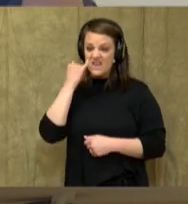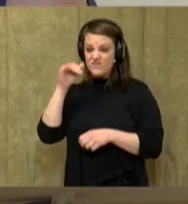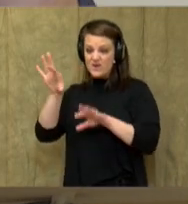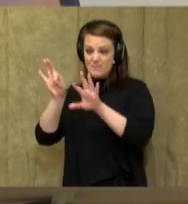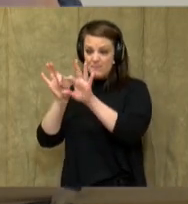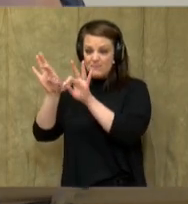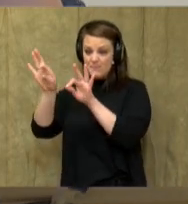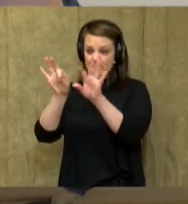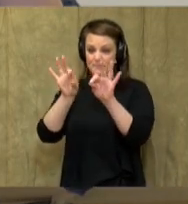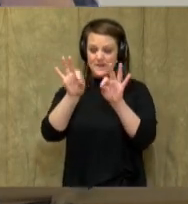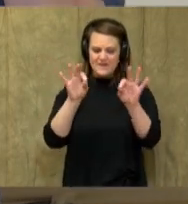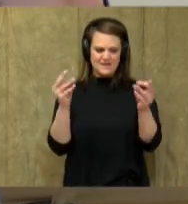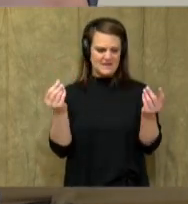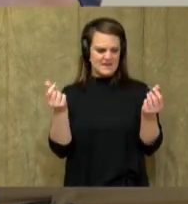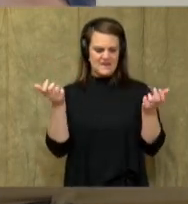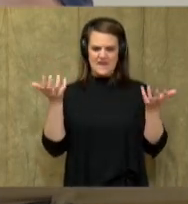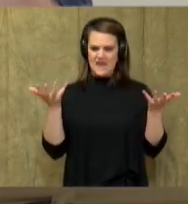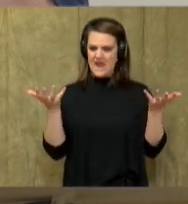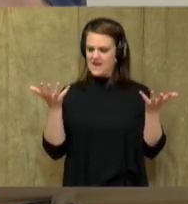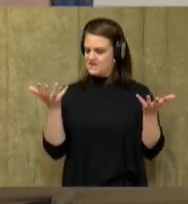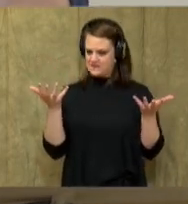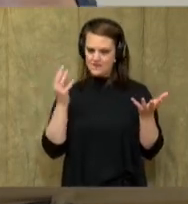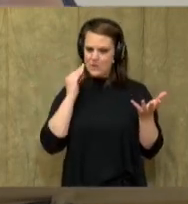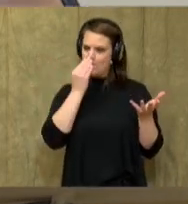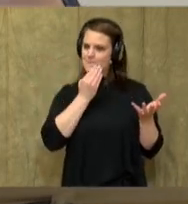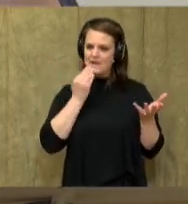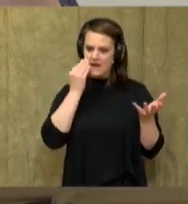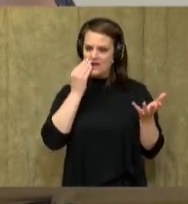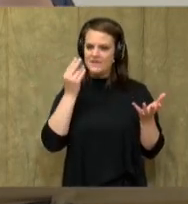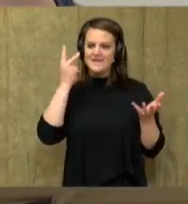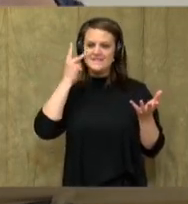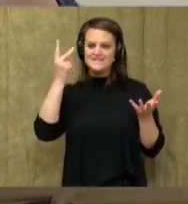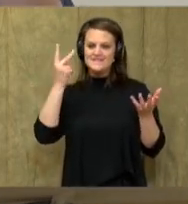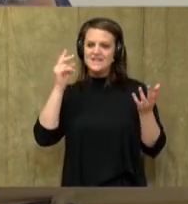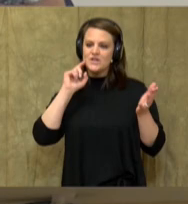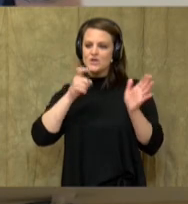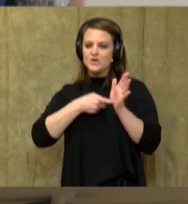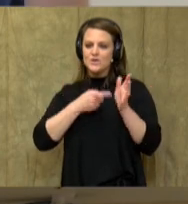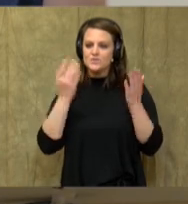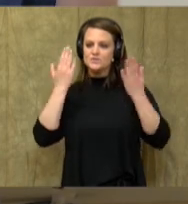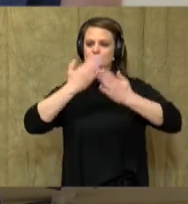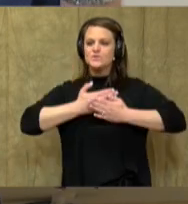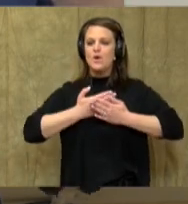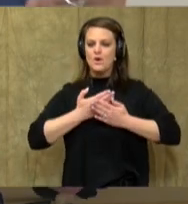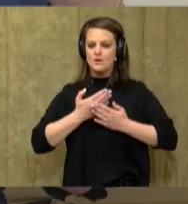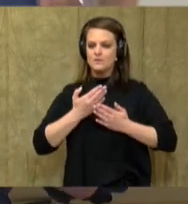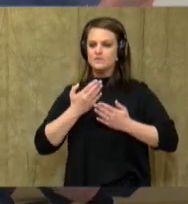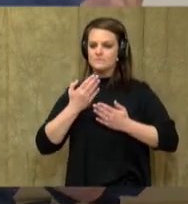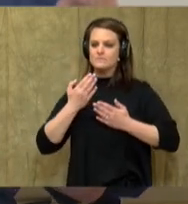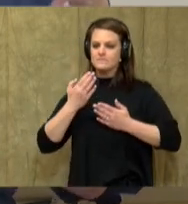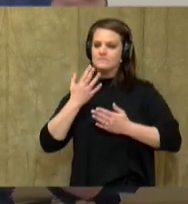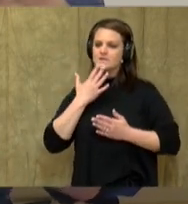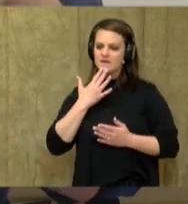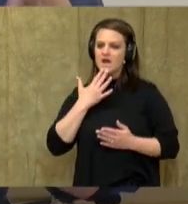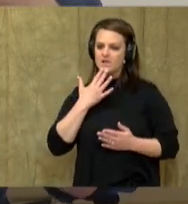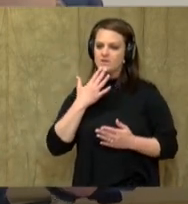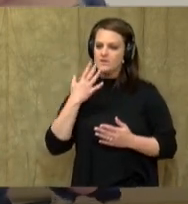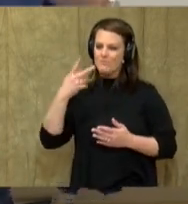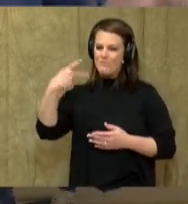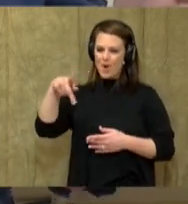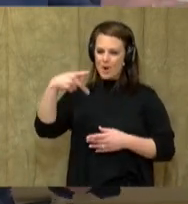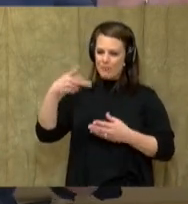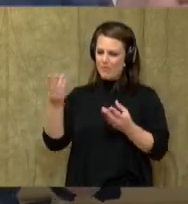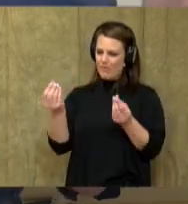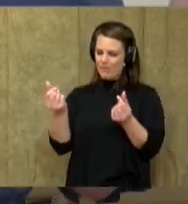blackberries and then looked at your hands or looked around your mouth, you will also notice that they have a beautiful pigmented dye of that deep